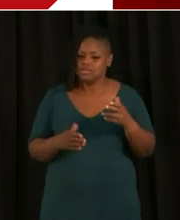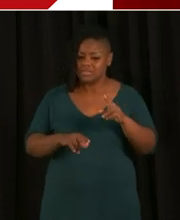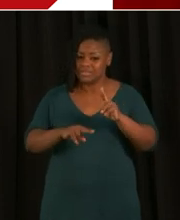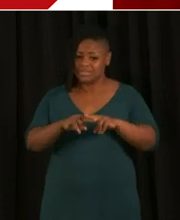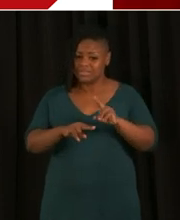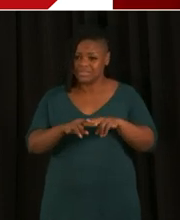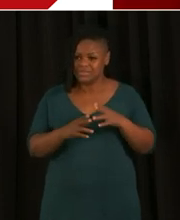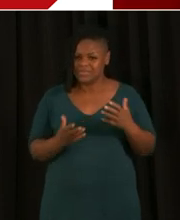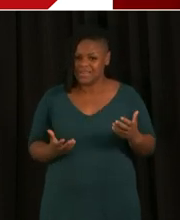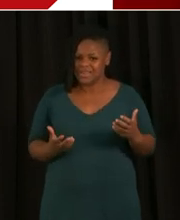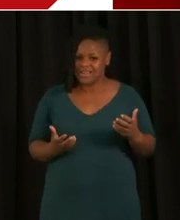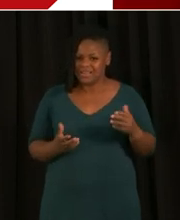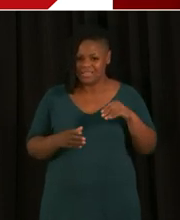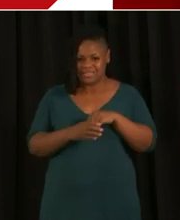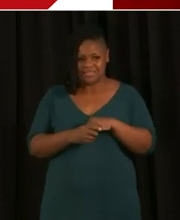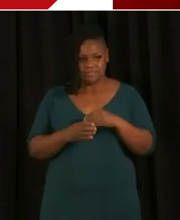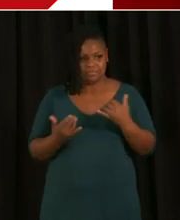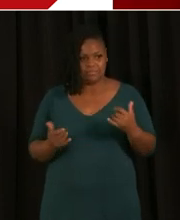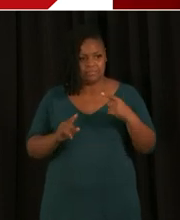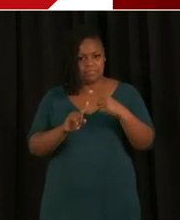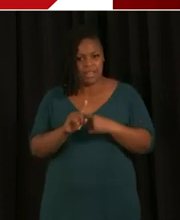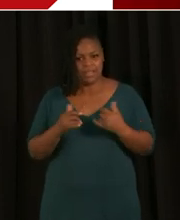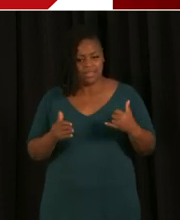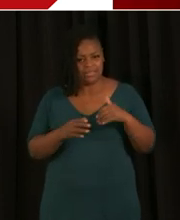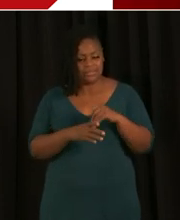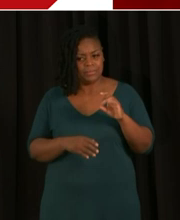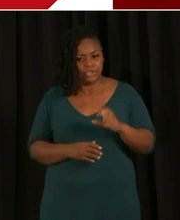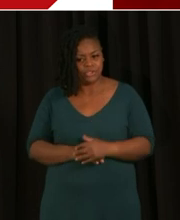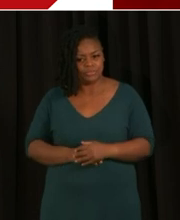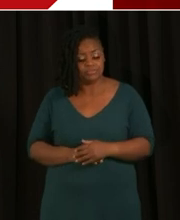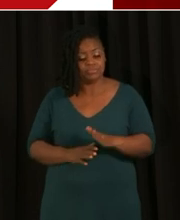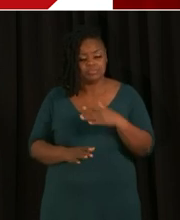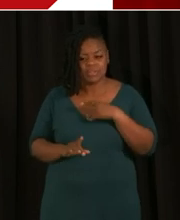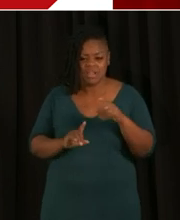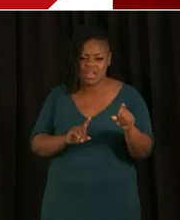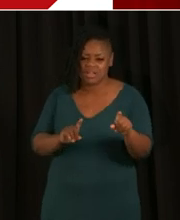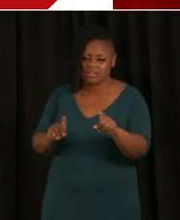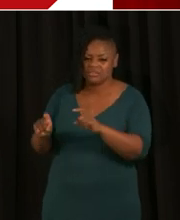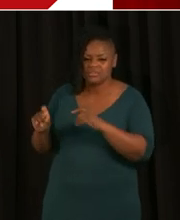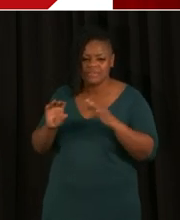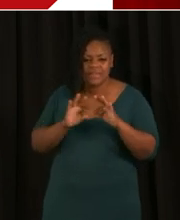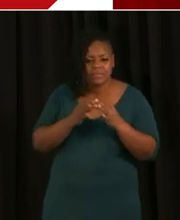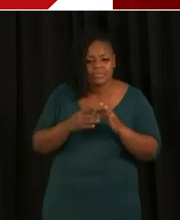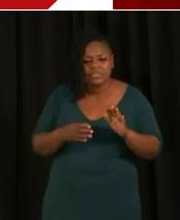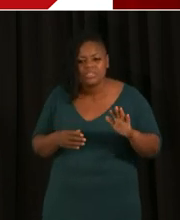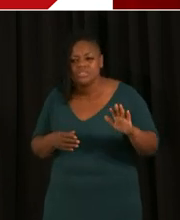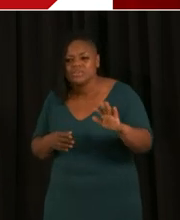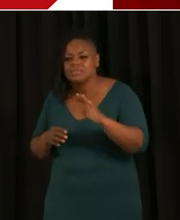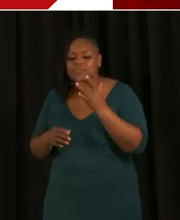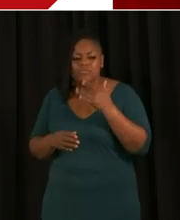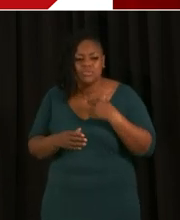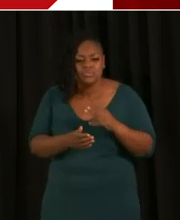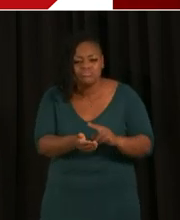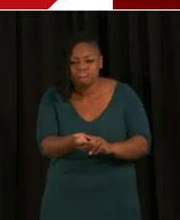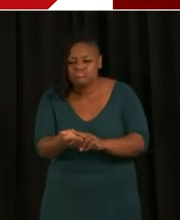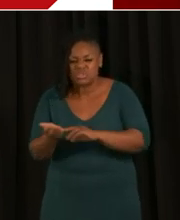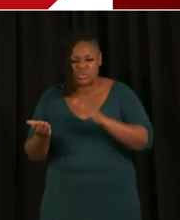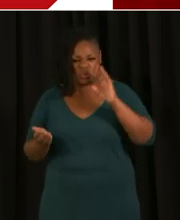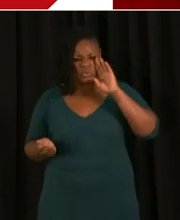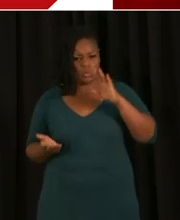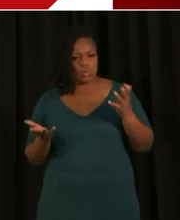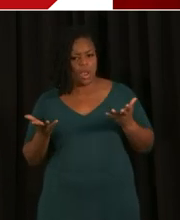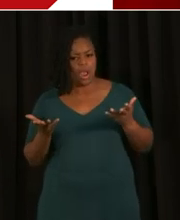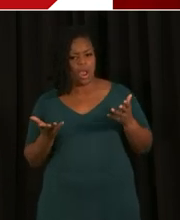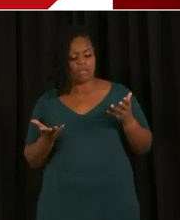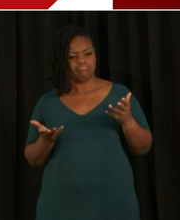December. And as we ask families about their preference, we understand the demand for care classrooms. We'll